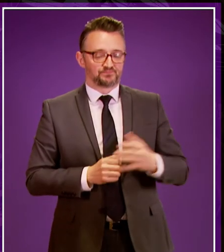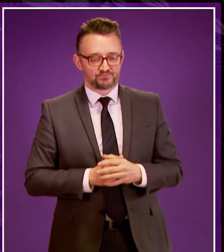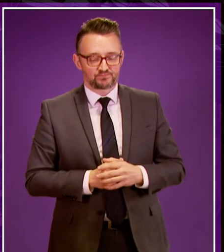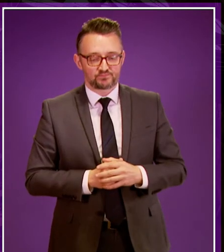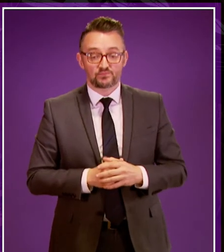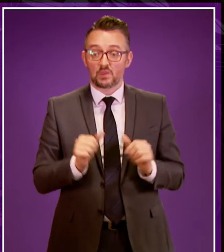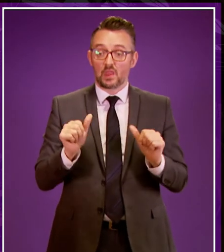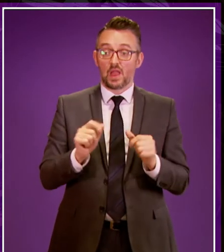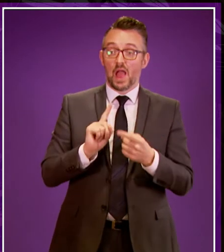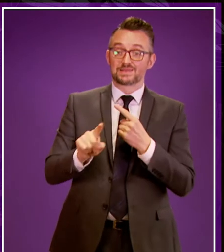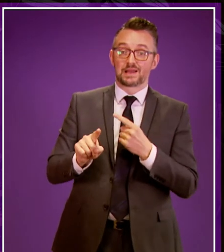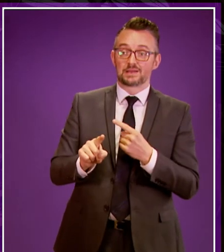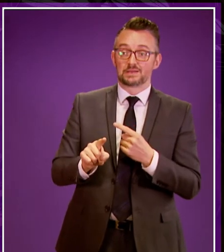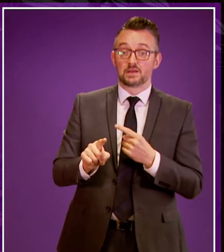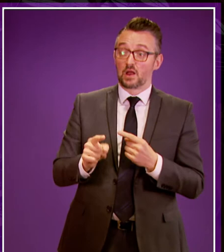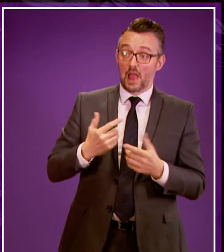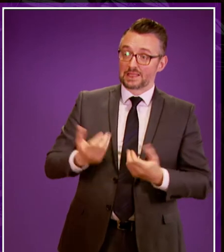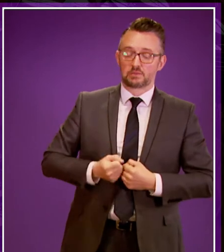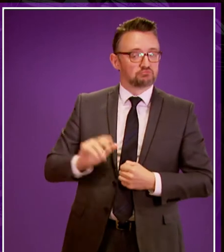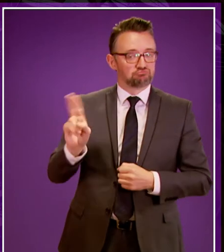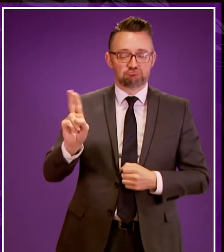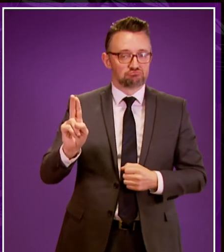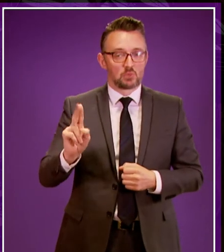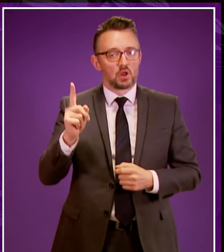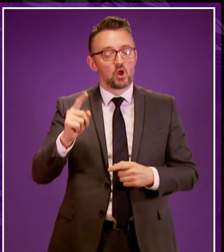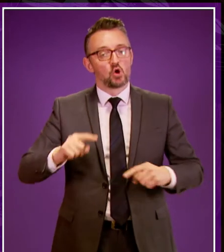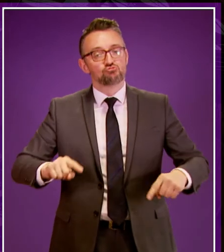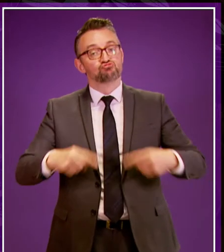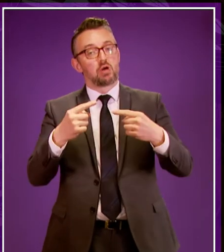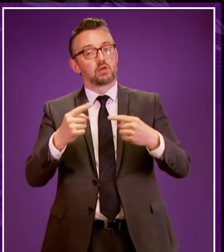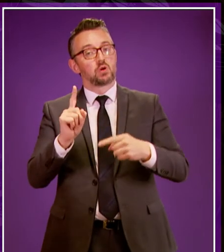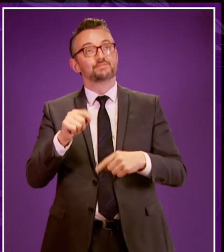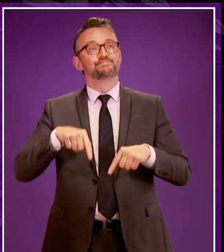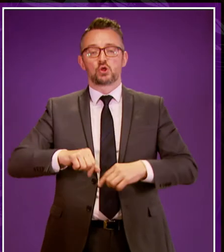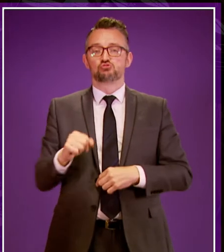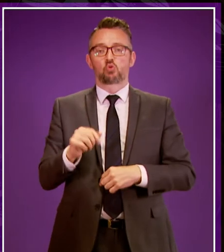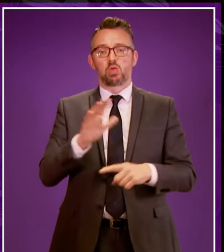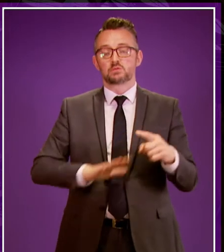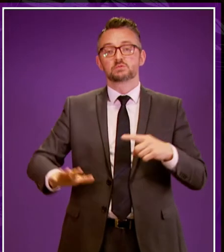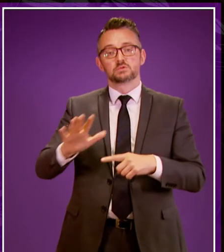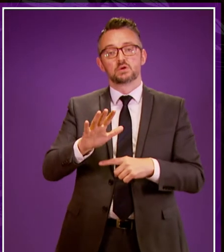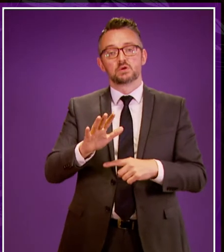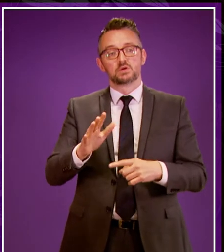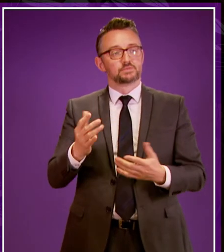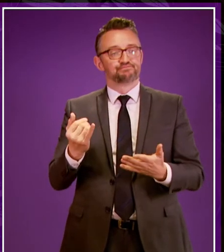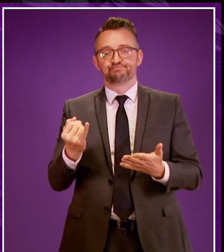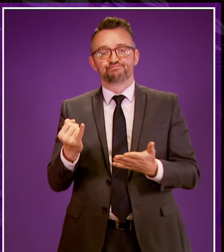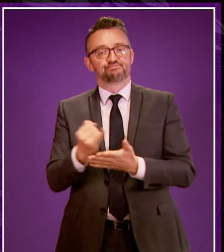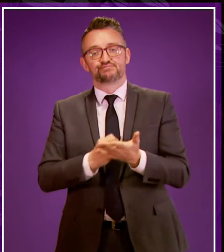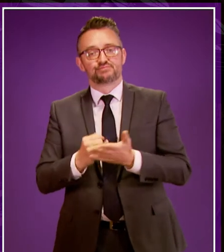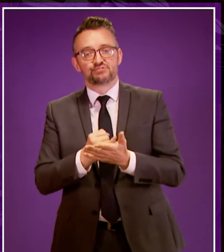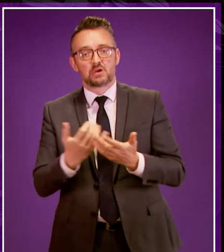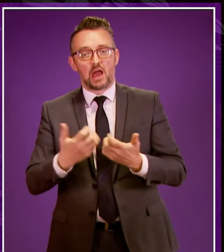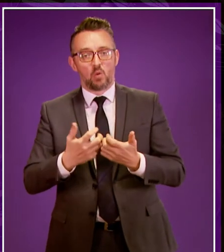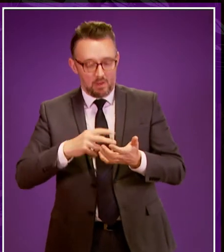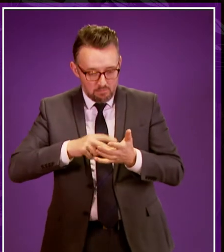The short answer is no it's not acceptable but part of the challenge has been historically in Scotland there's been a poor approach to succession